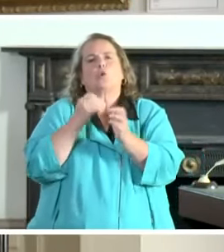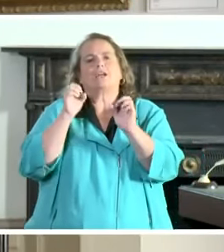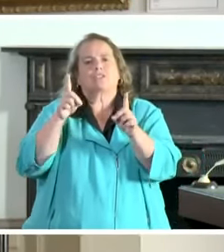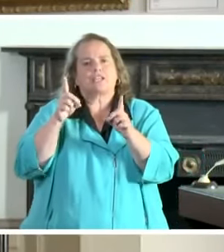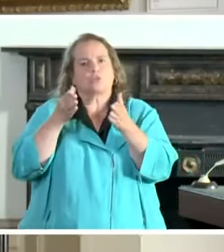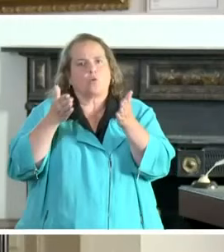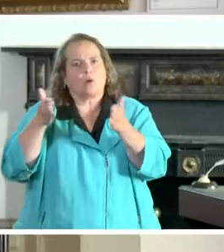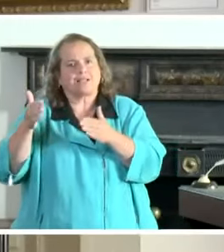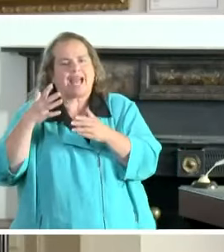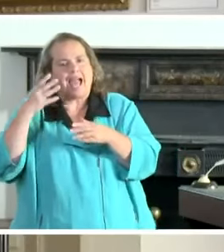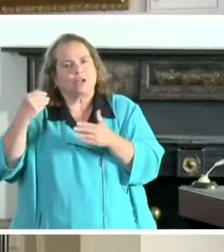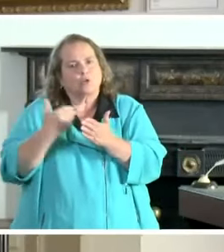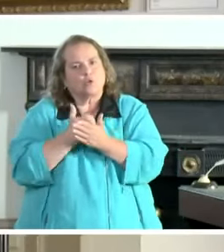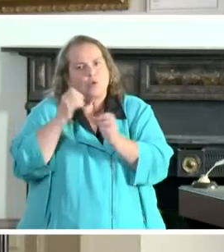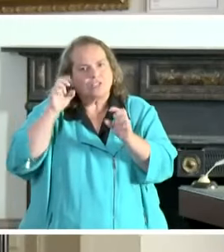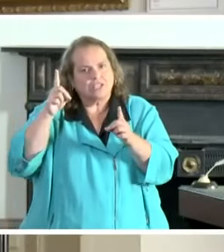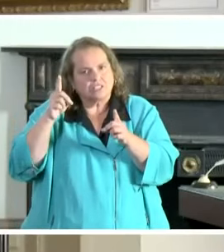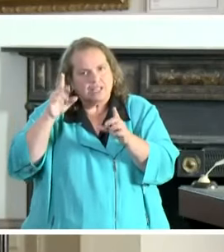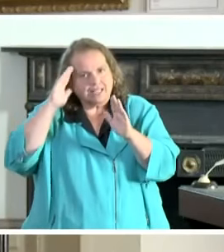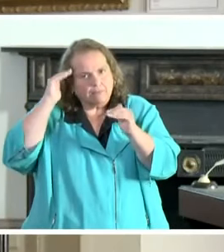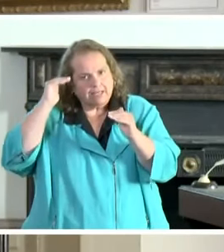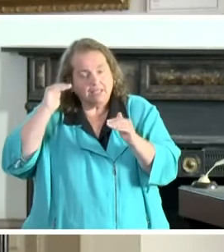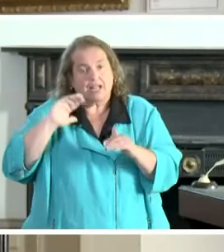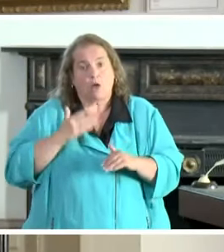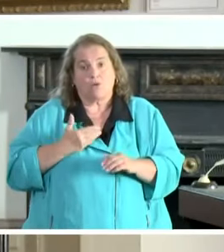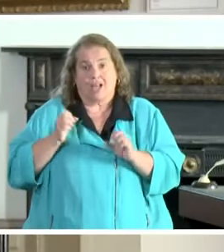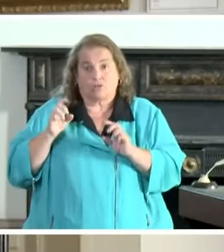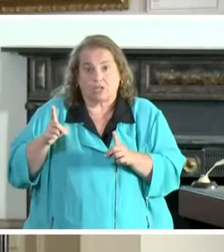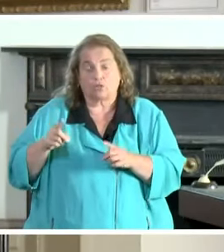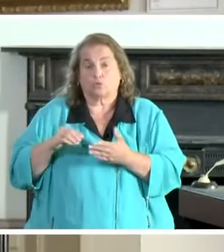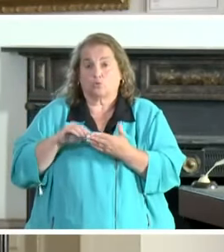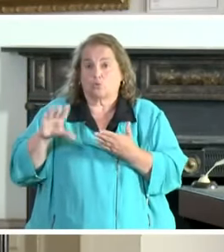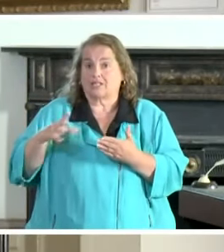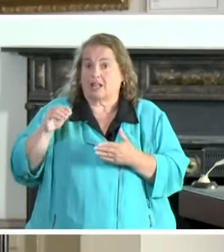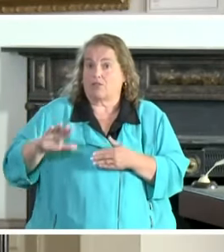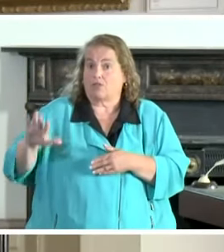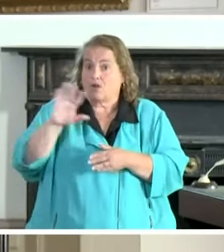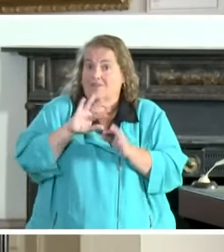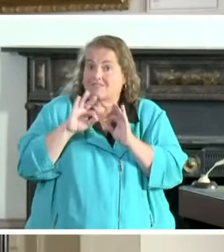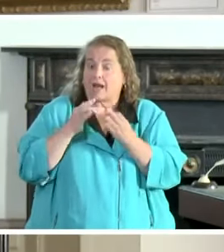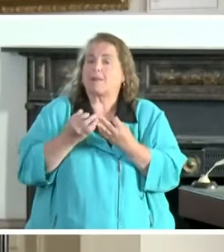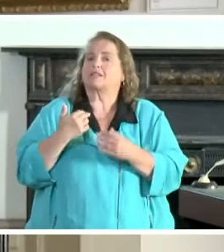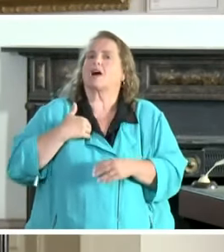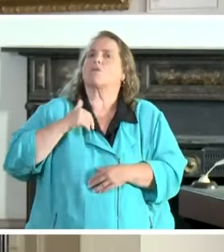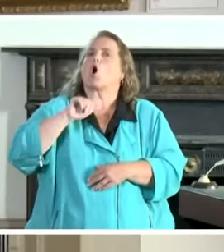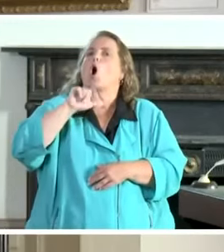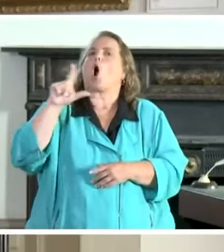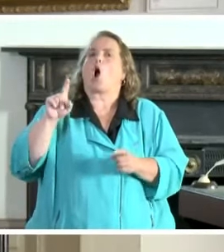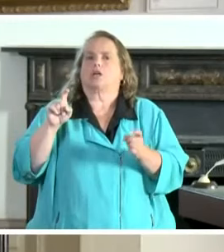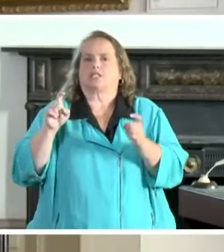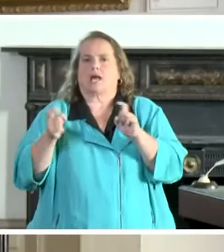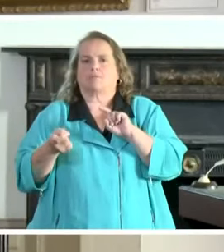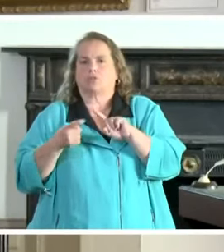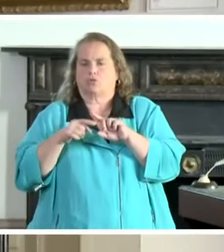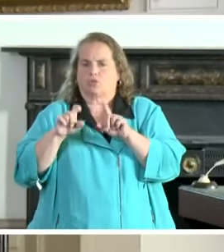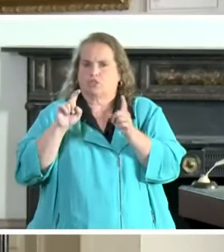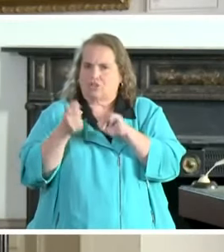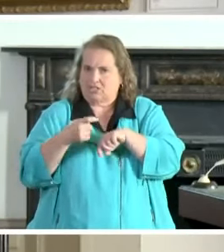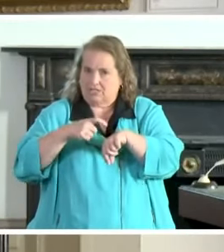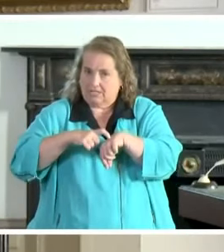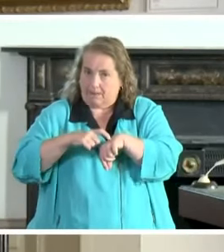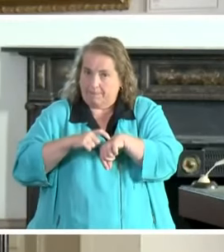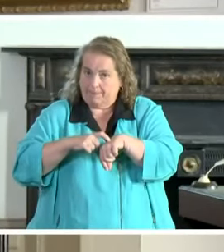and expectations. Our educators, students, and their families have all adapted to these changing times.